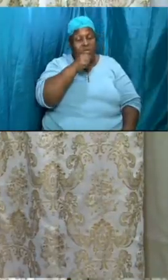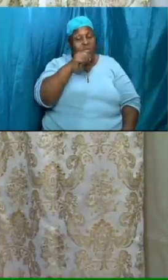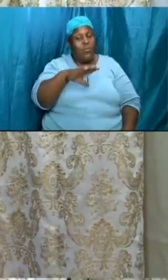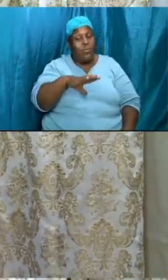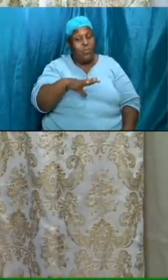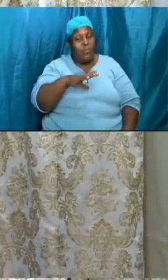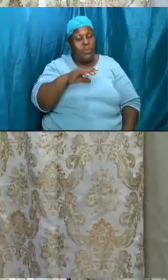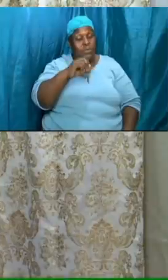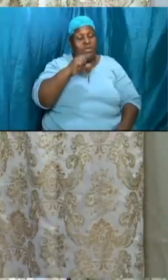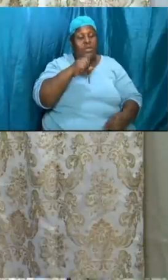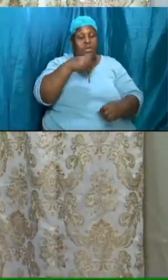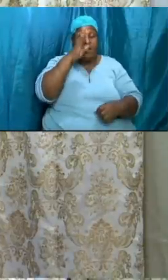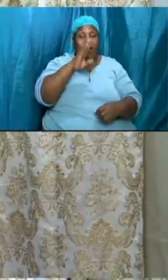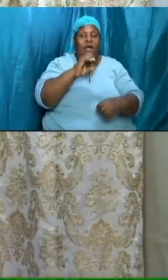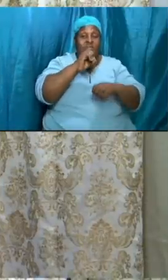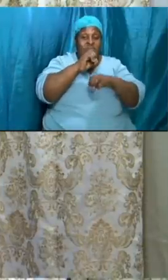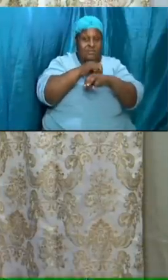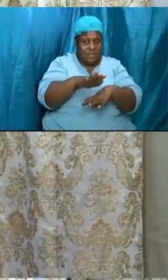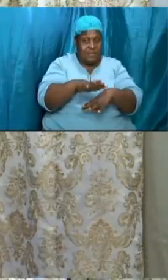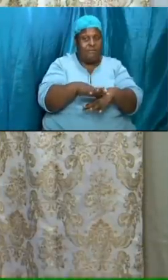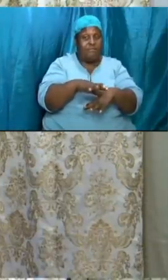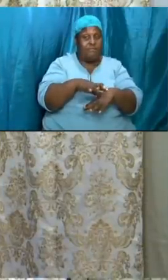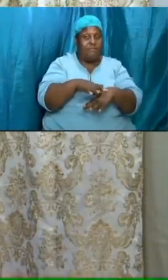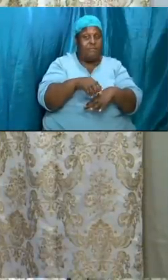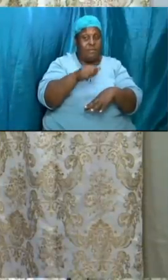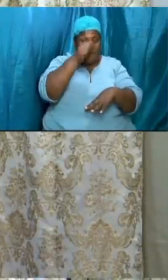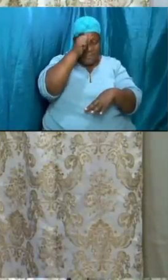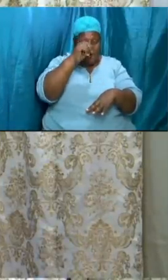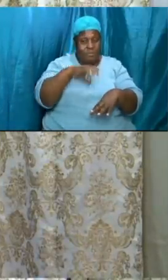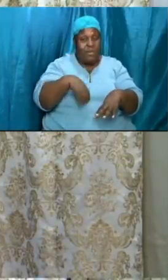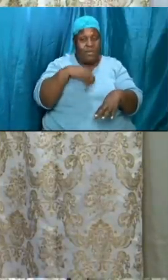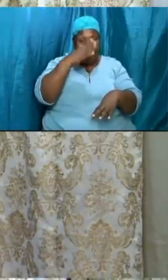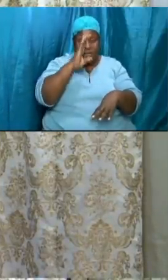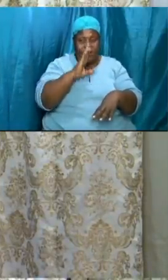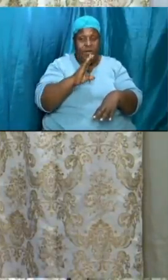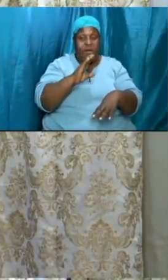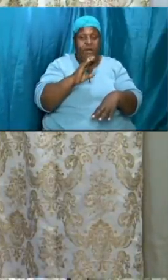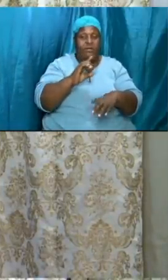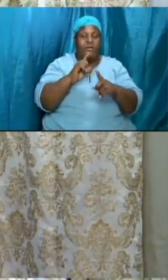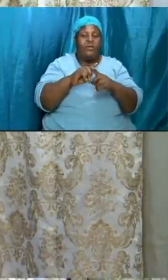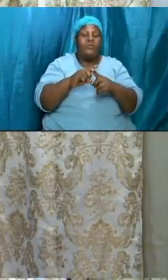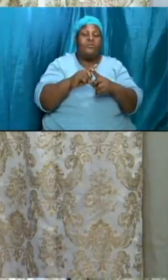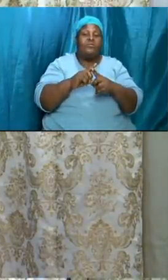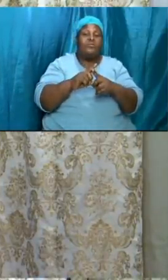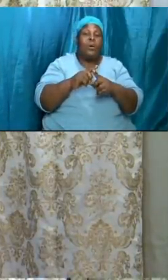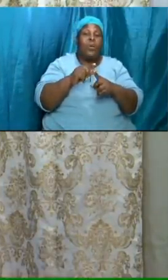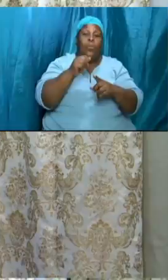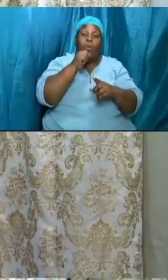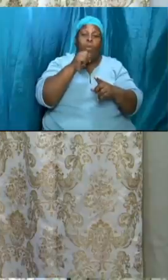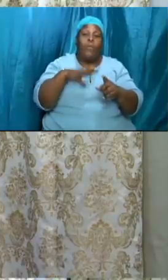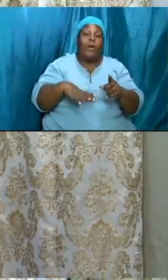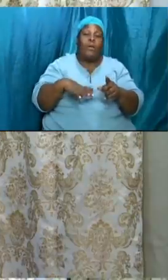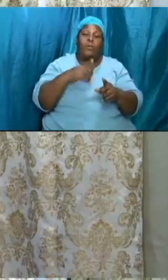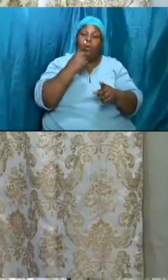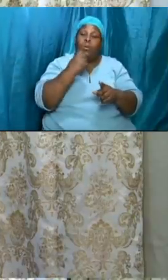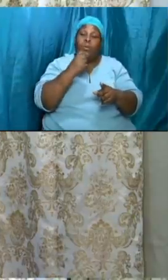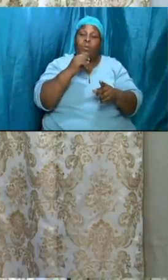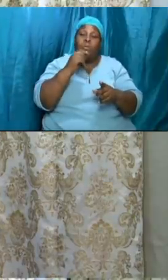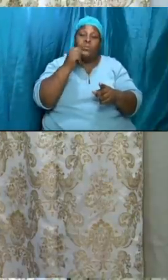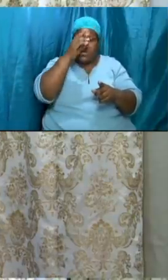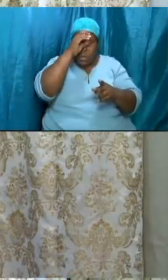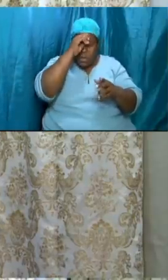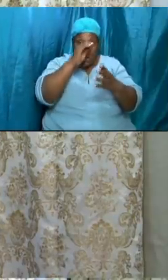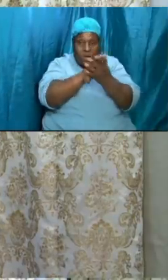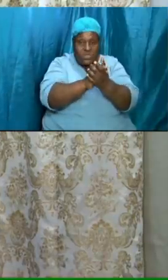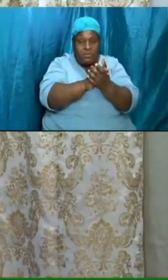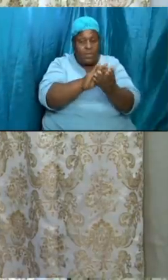verses 9 to 16 little water little piece of bread change the course